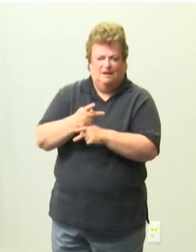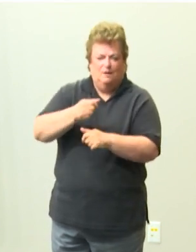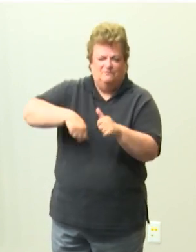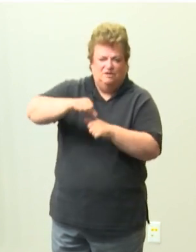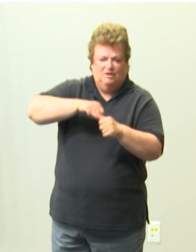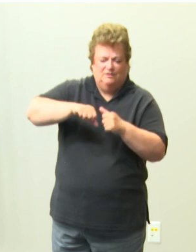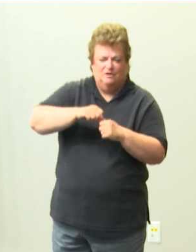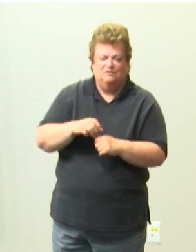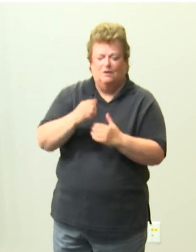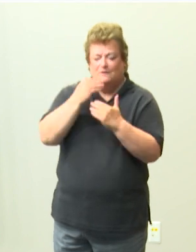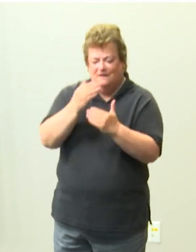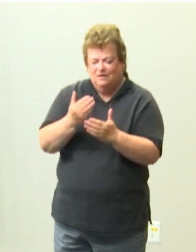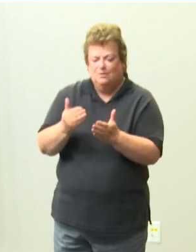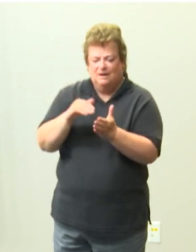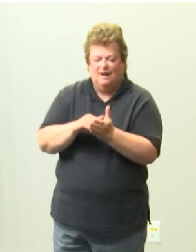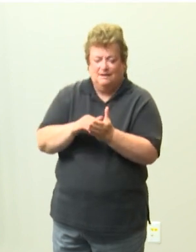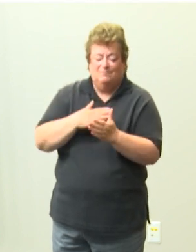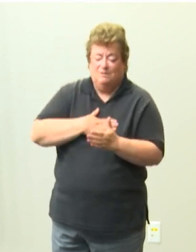uh thank you again and and please be safe